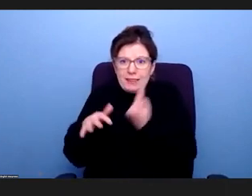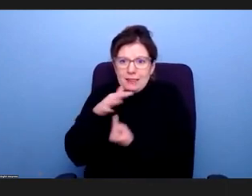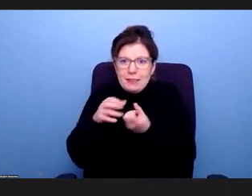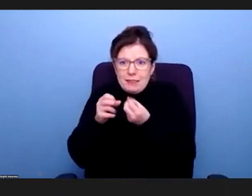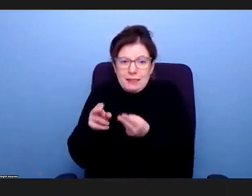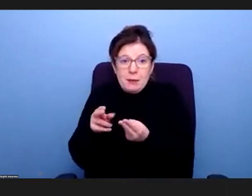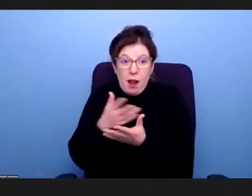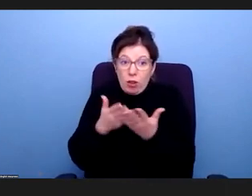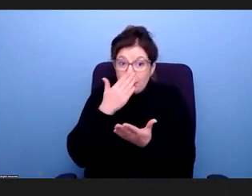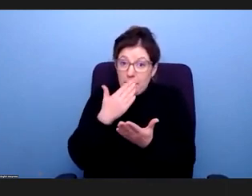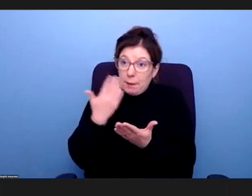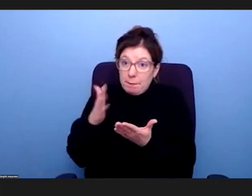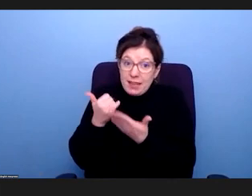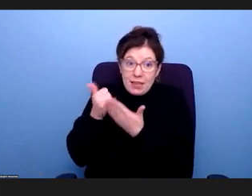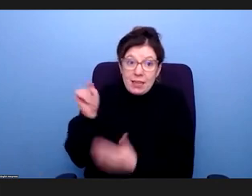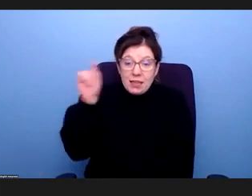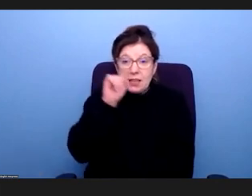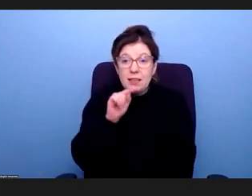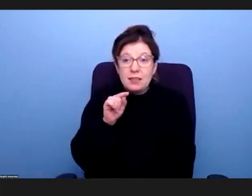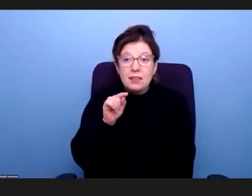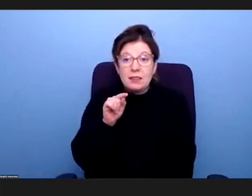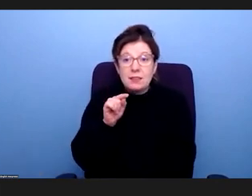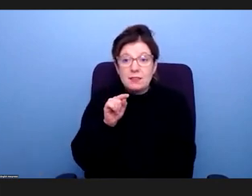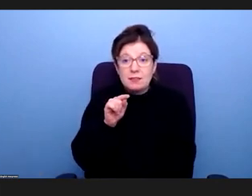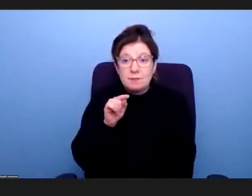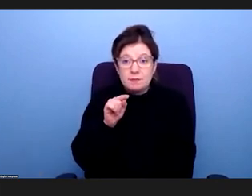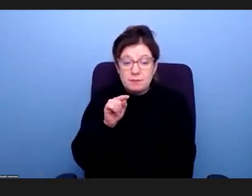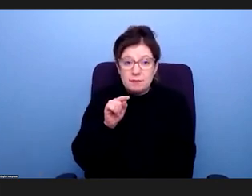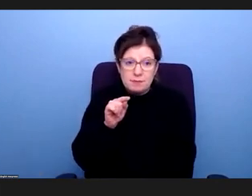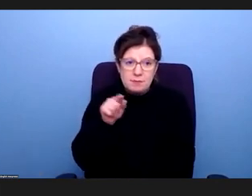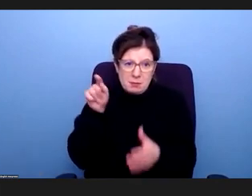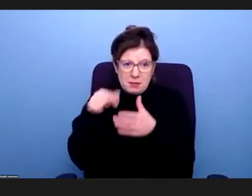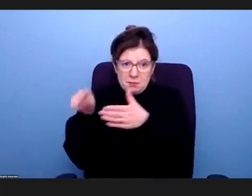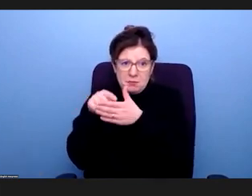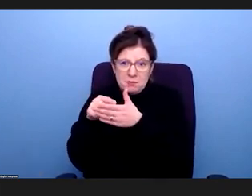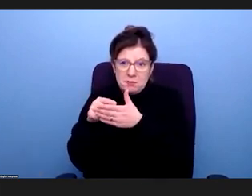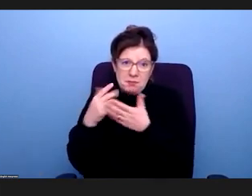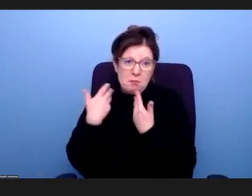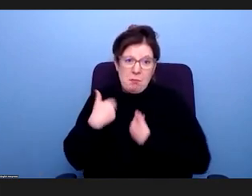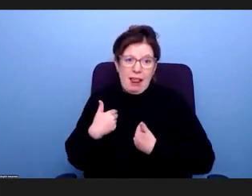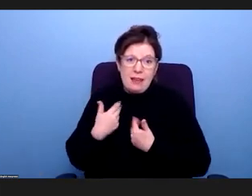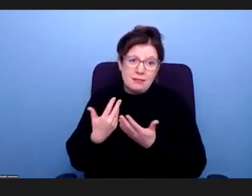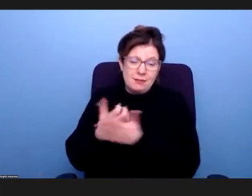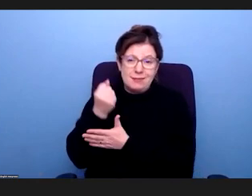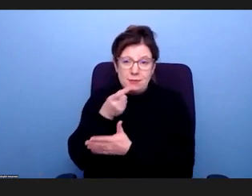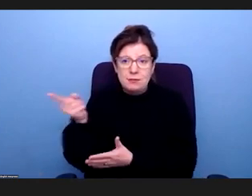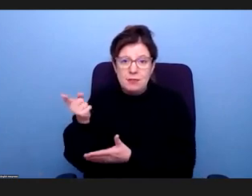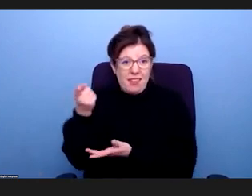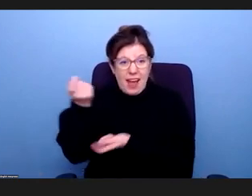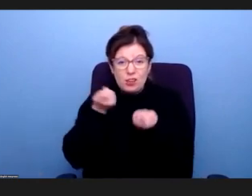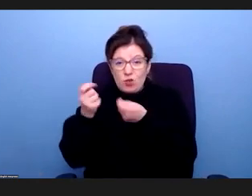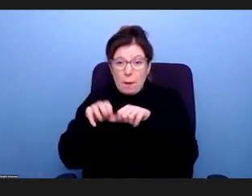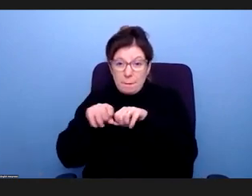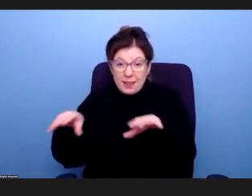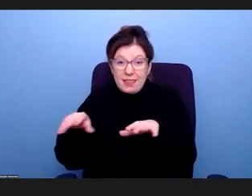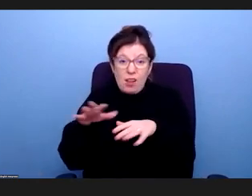benefited from. But maybe one might, those people might be just 1% of the population who are billionaires, but those are the people who control the media, those